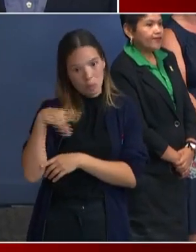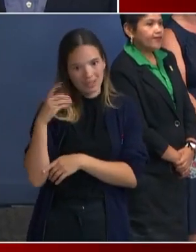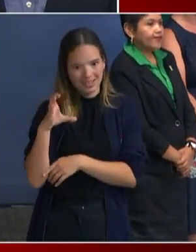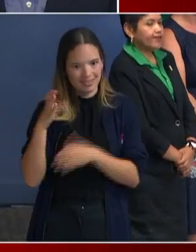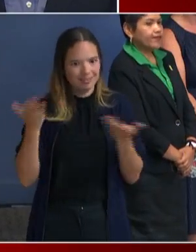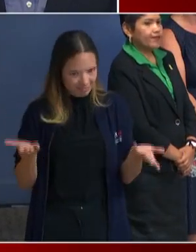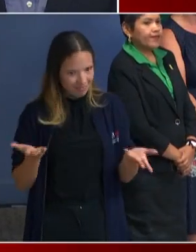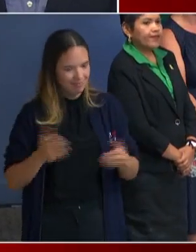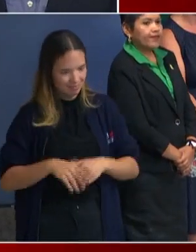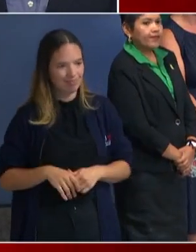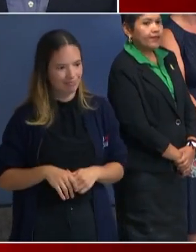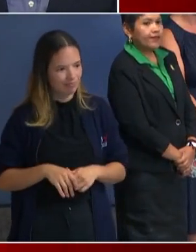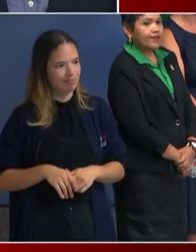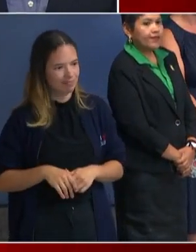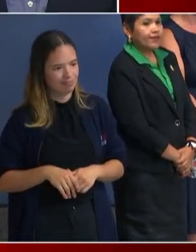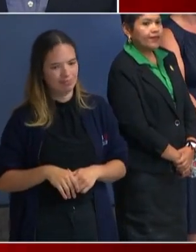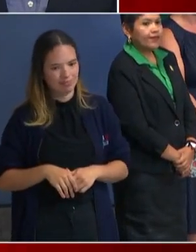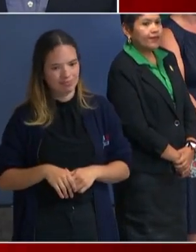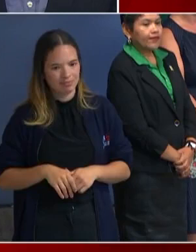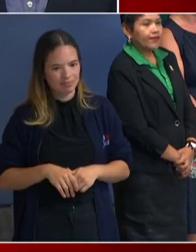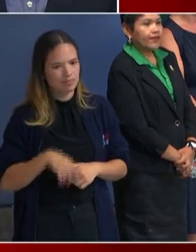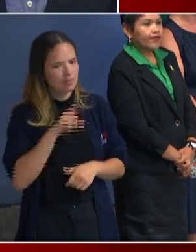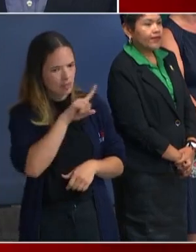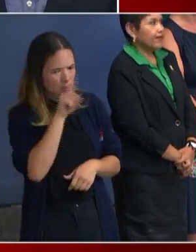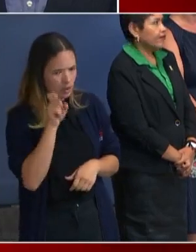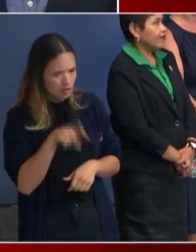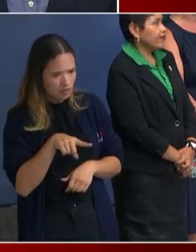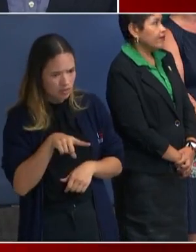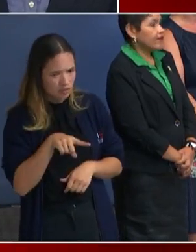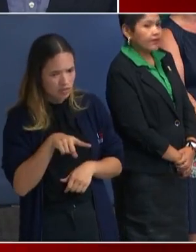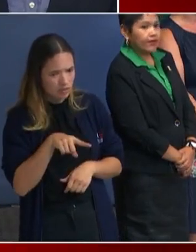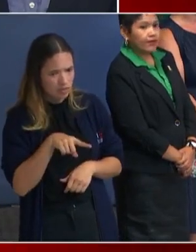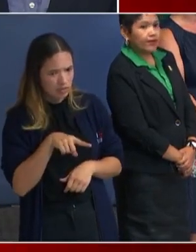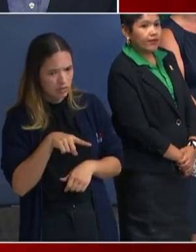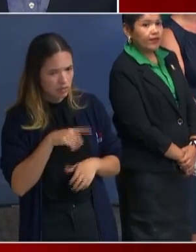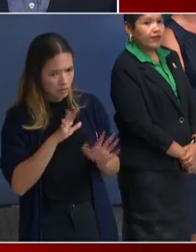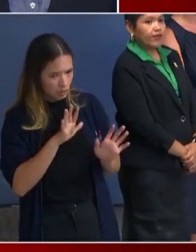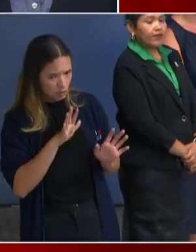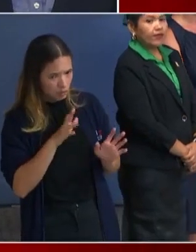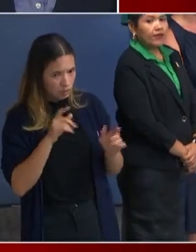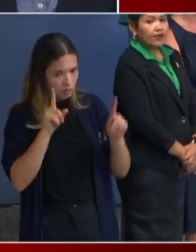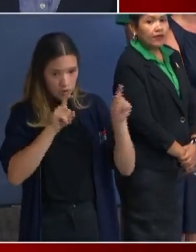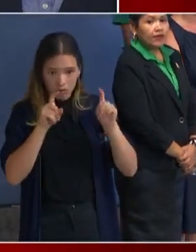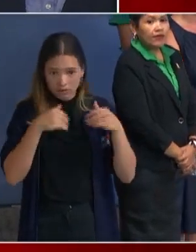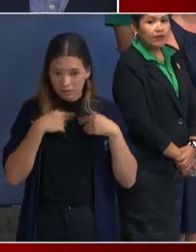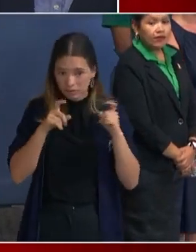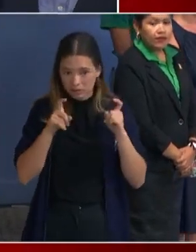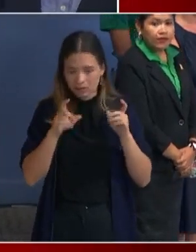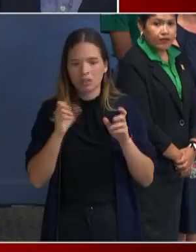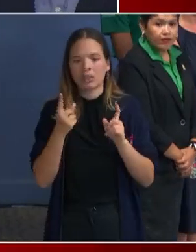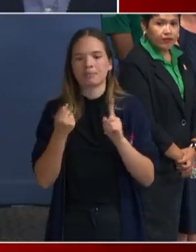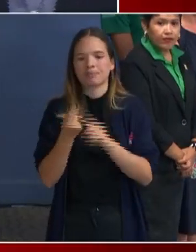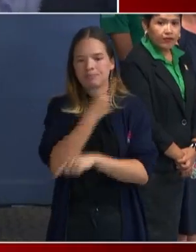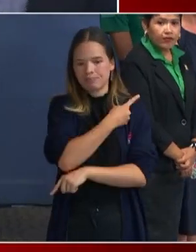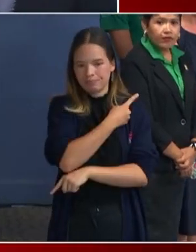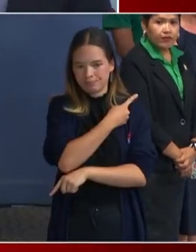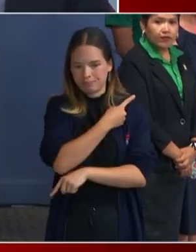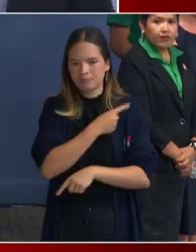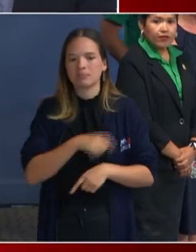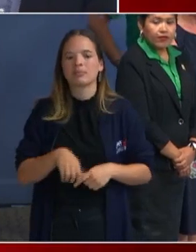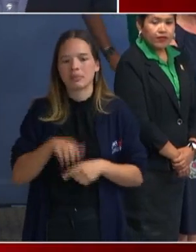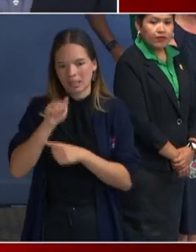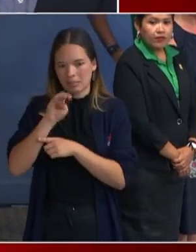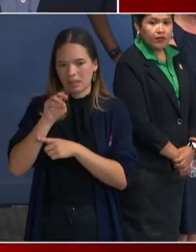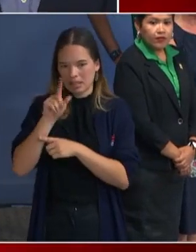Any other questions? Off topics? Yes. Uh, no. Okay. No more questions? Off topics. Amanda had the first. Yeah. So, um,